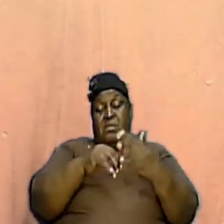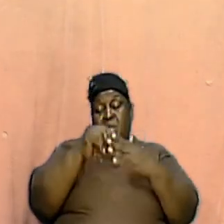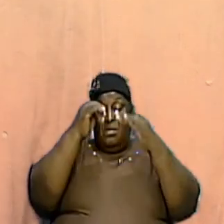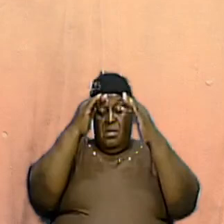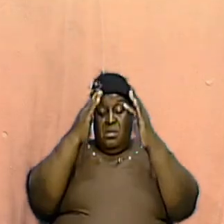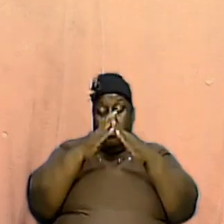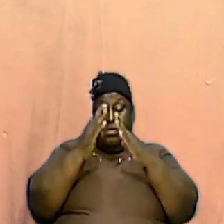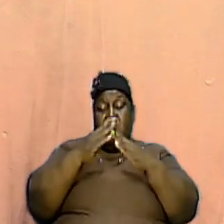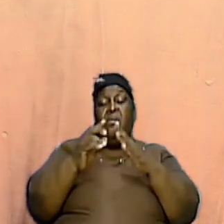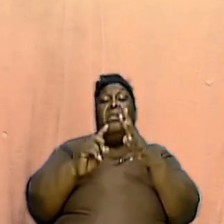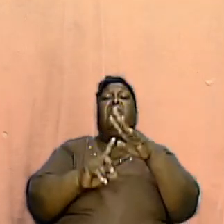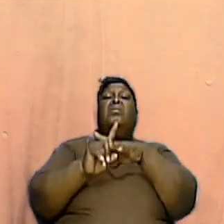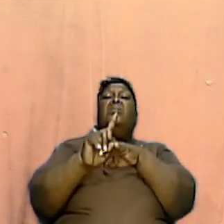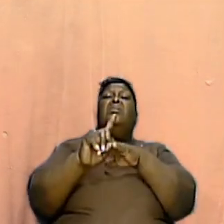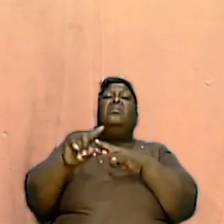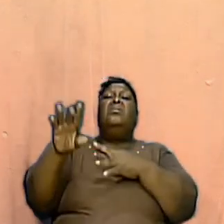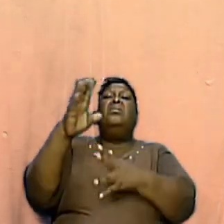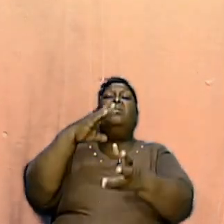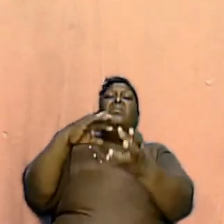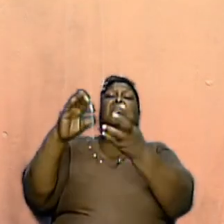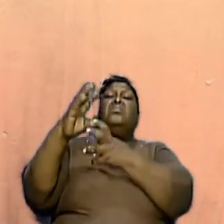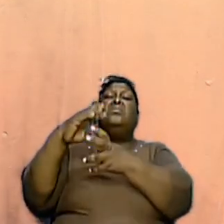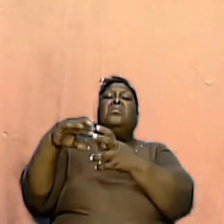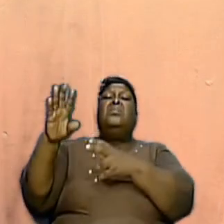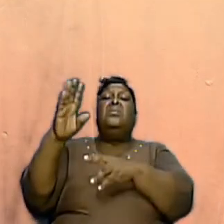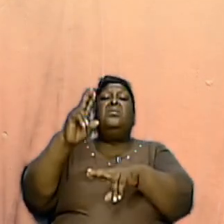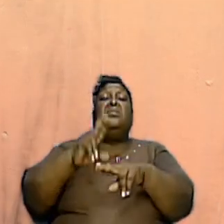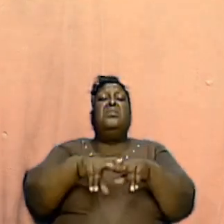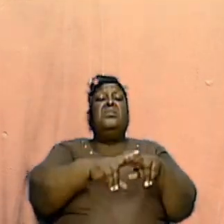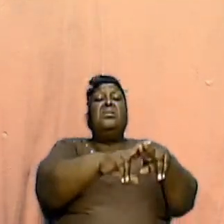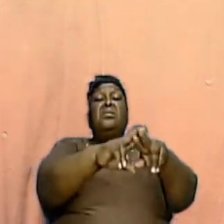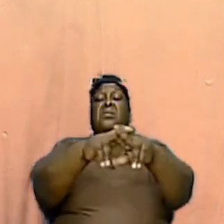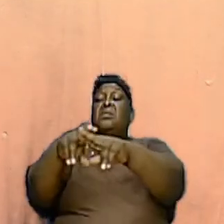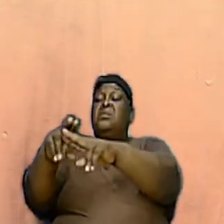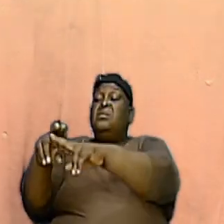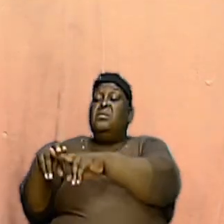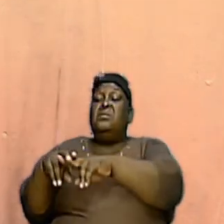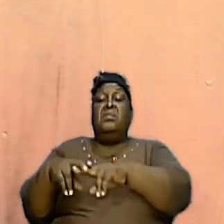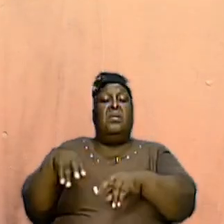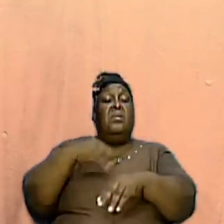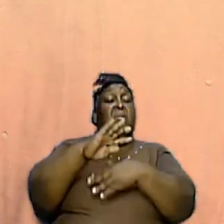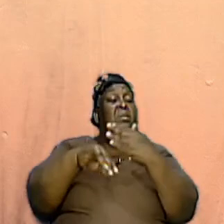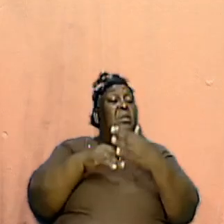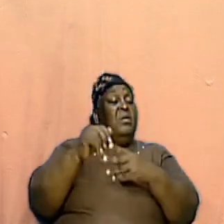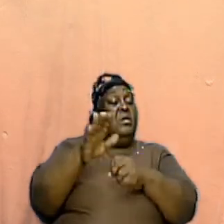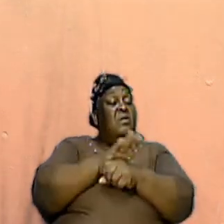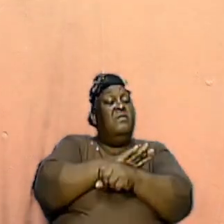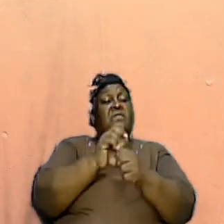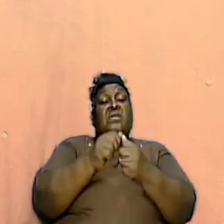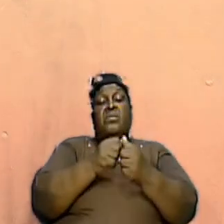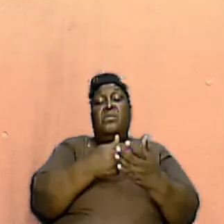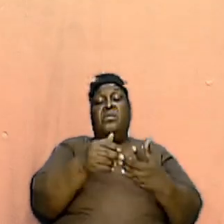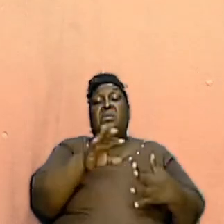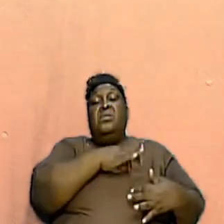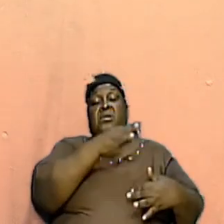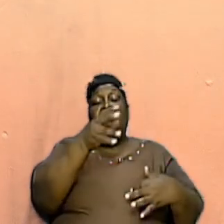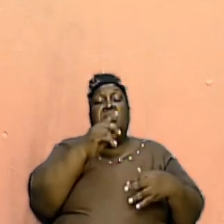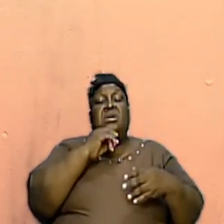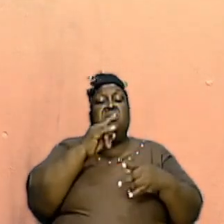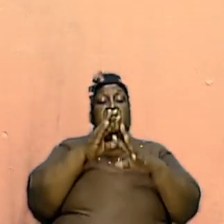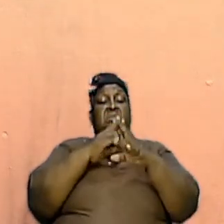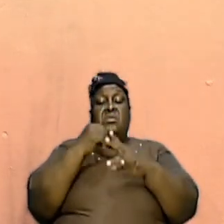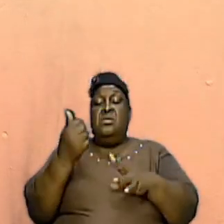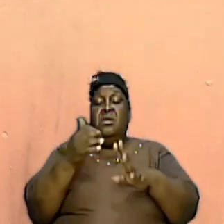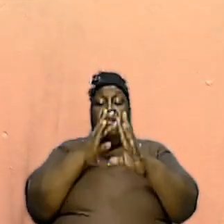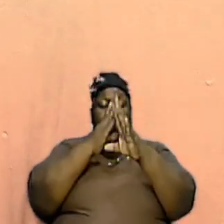unto them clothed in tongues like as a fire and it sat upon each of them and they were all filled with the Holy Ghost and began to speak in other